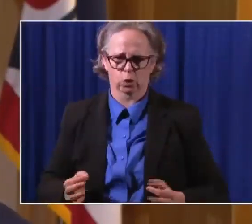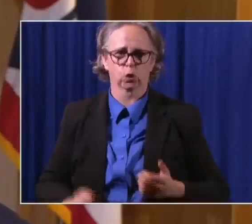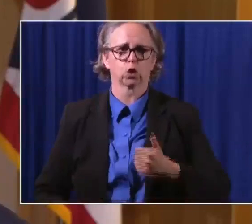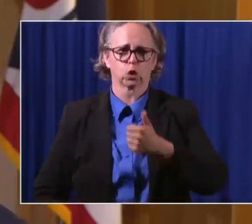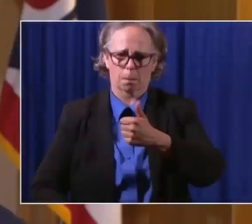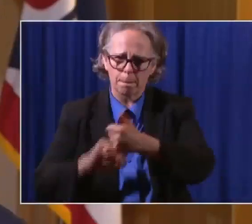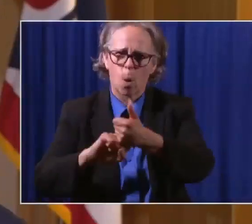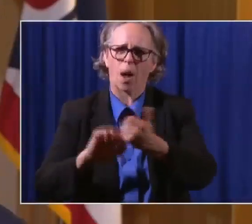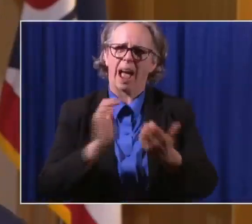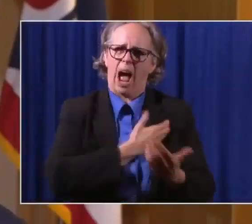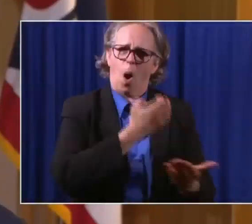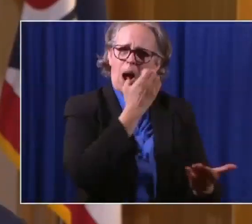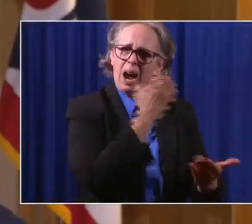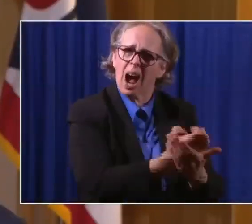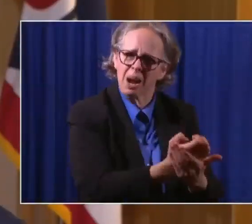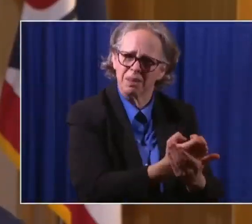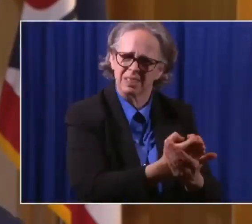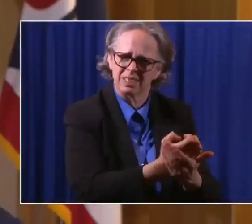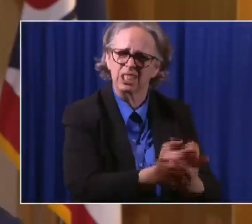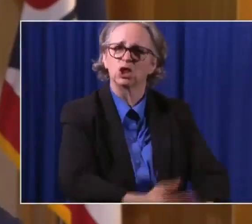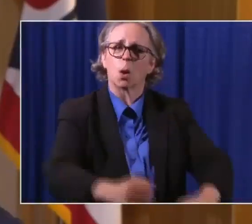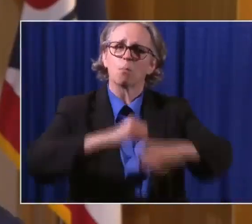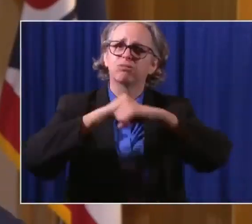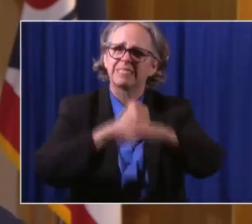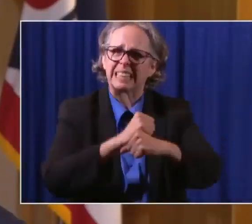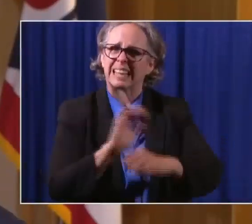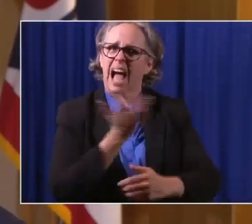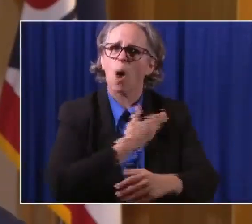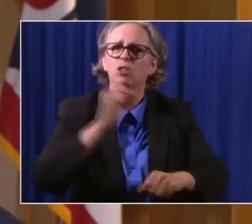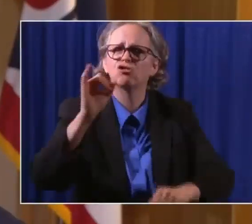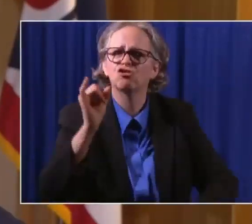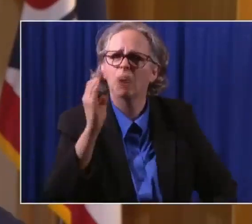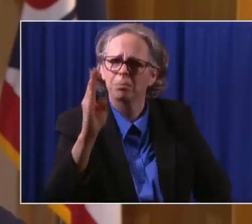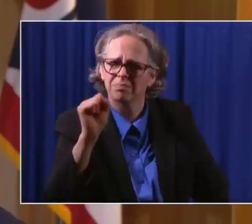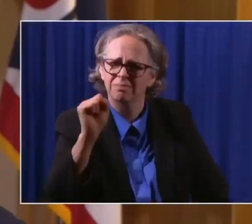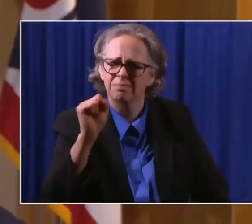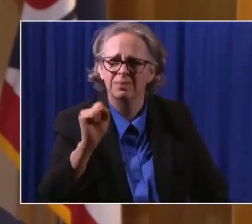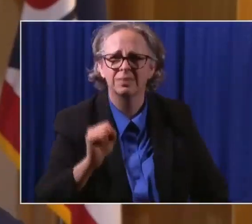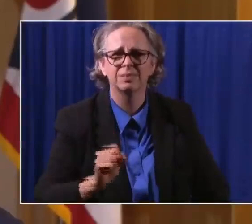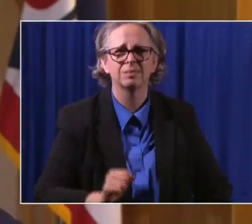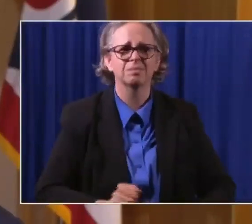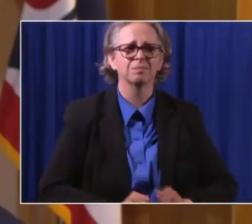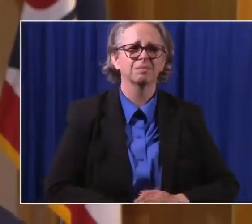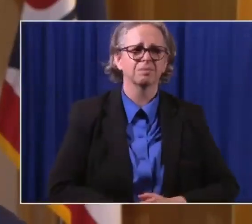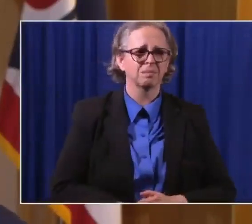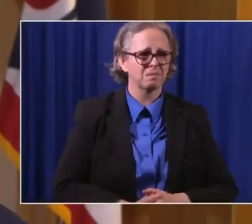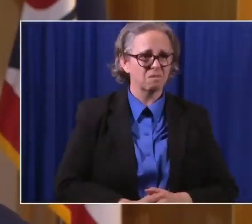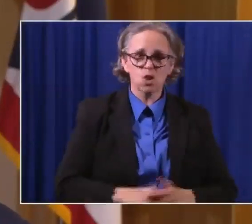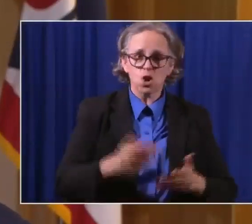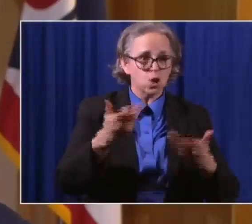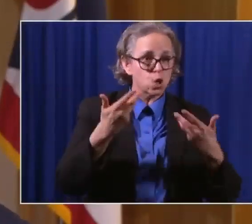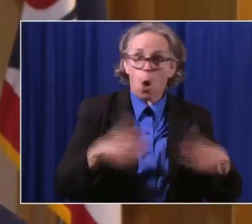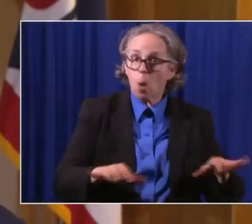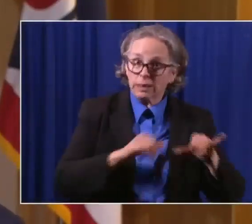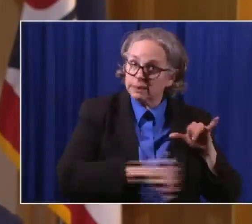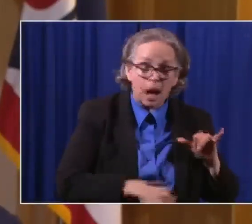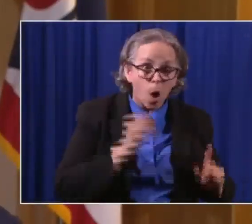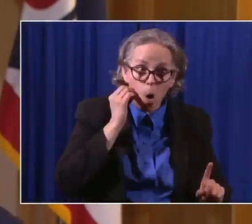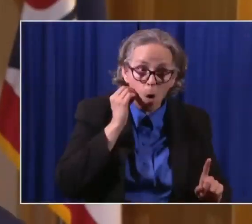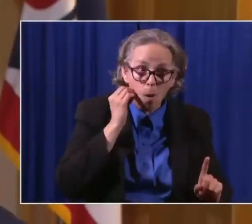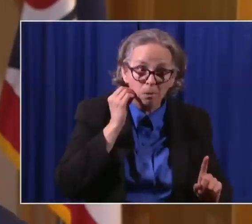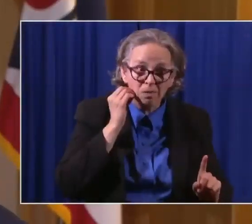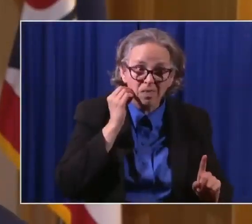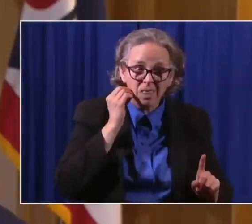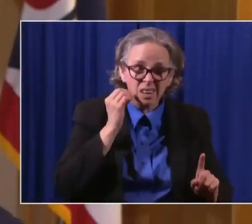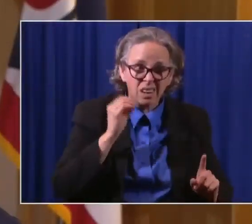wearing face masks can be viewed as an alternative to lockdowns, and they should be looked at that way. They found that in